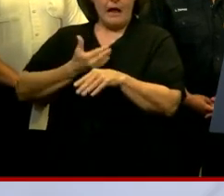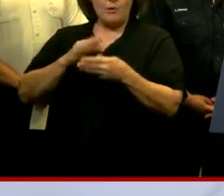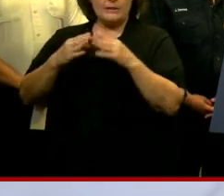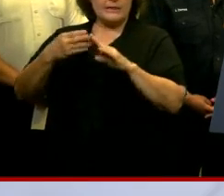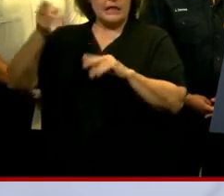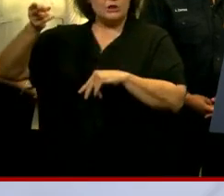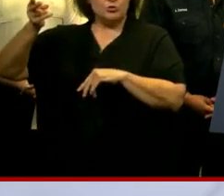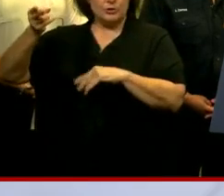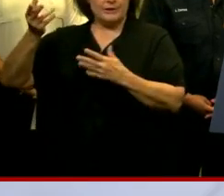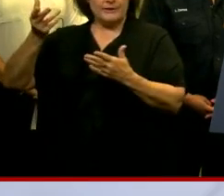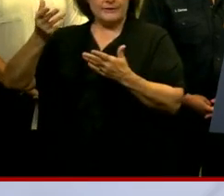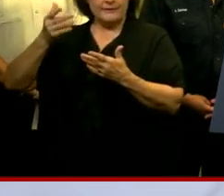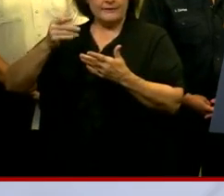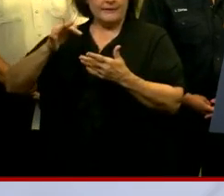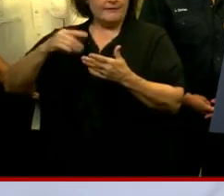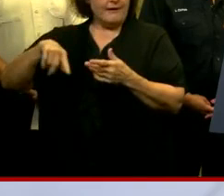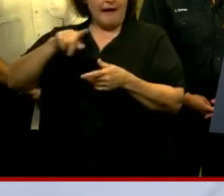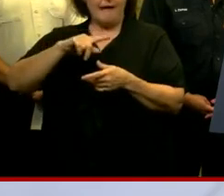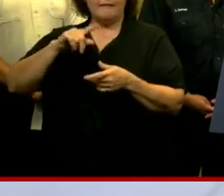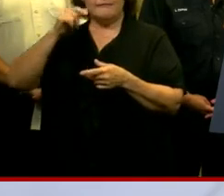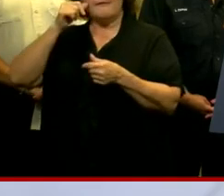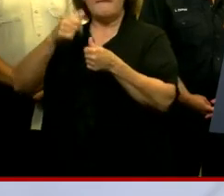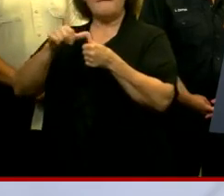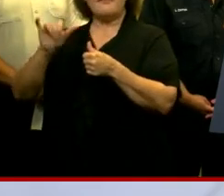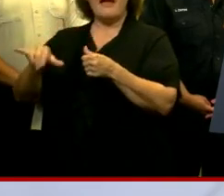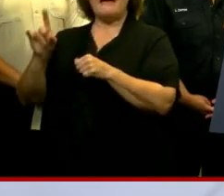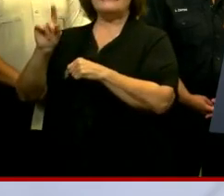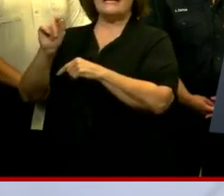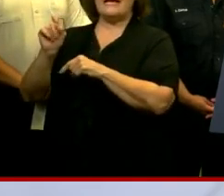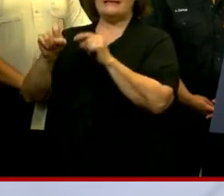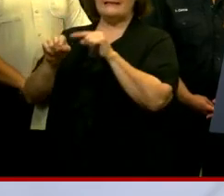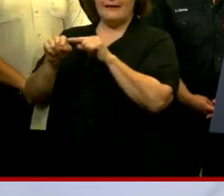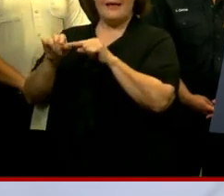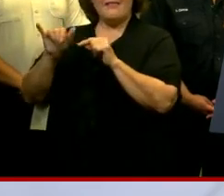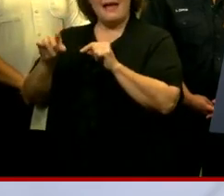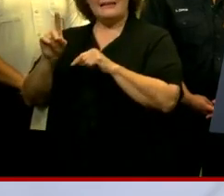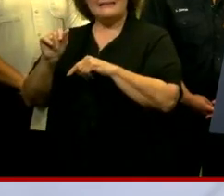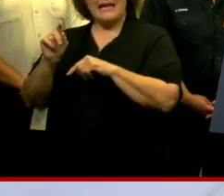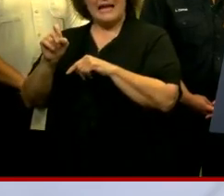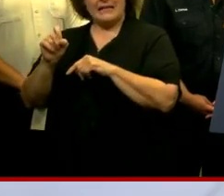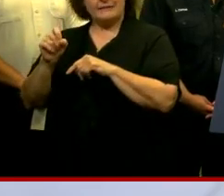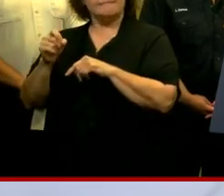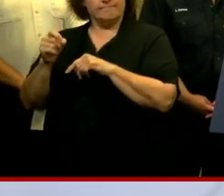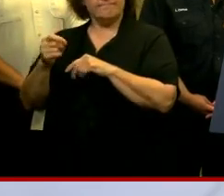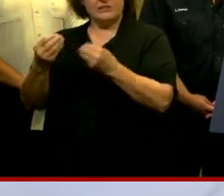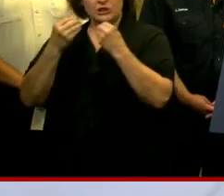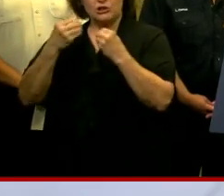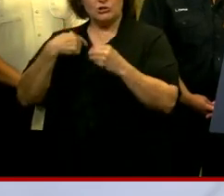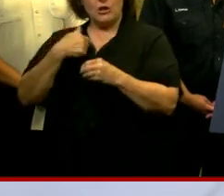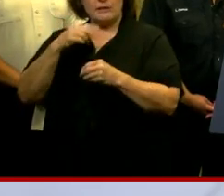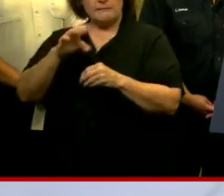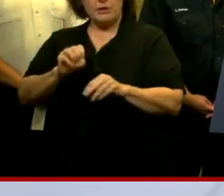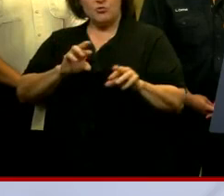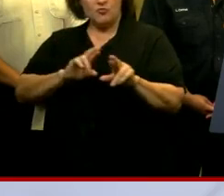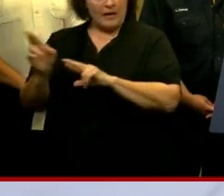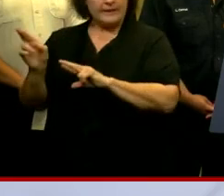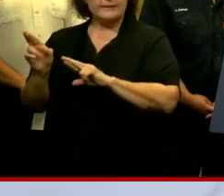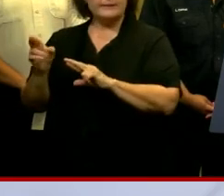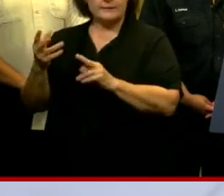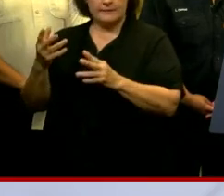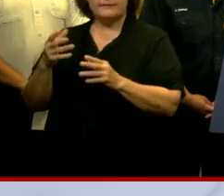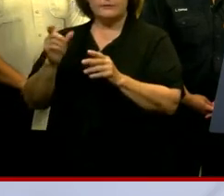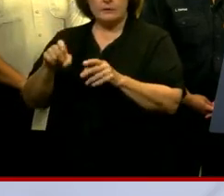and in all of our collected memories. But that date has also taught us to be ready and to be resilient, and that's what we're going to do